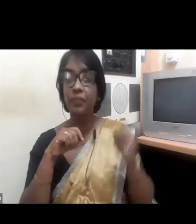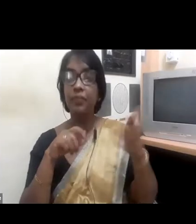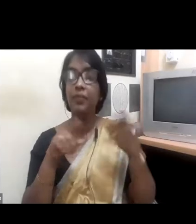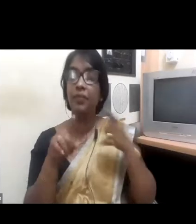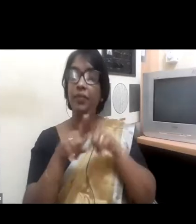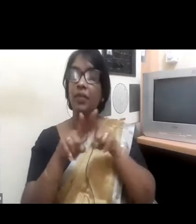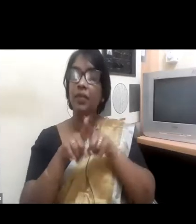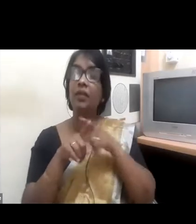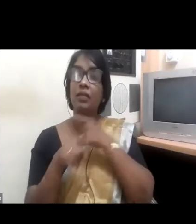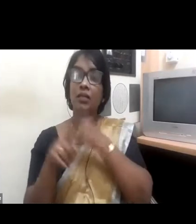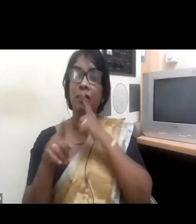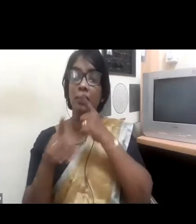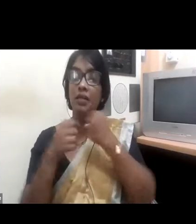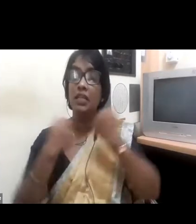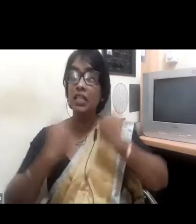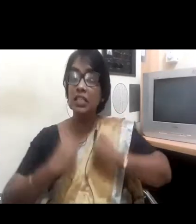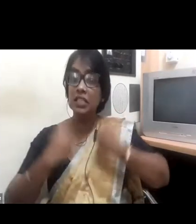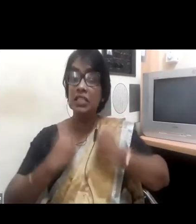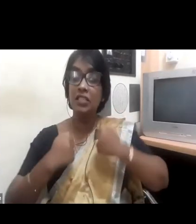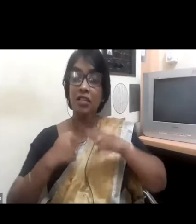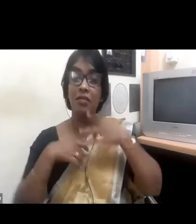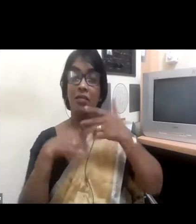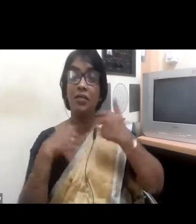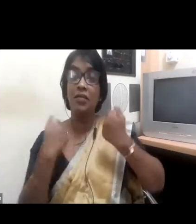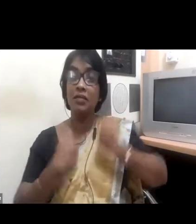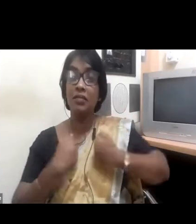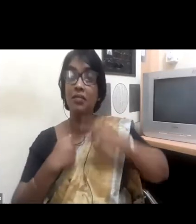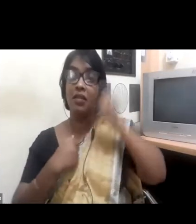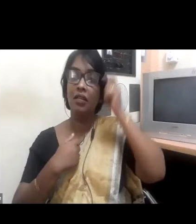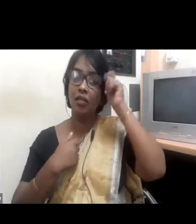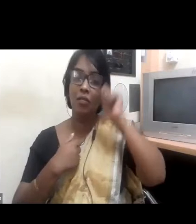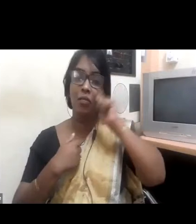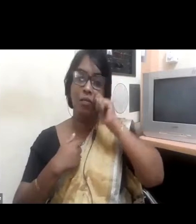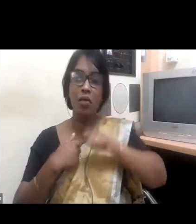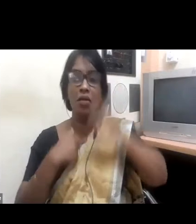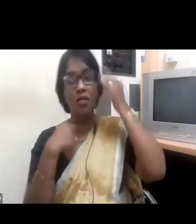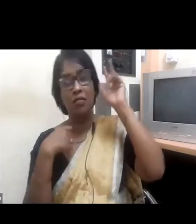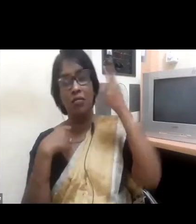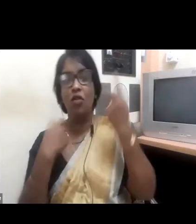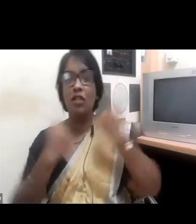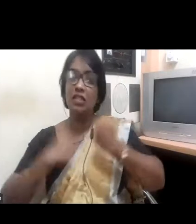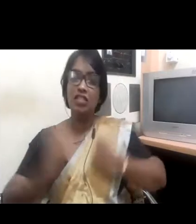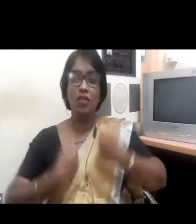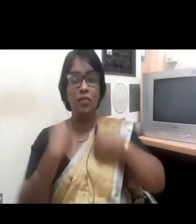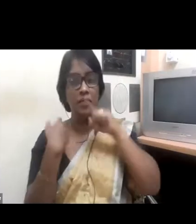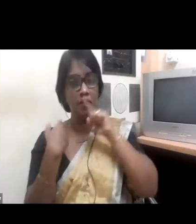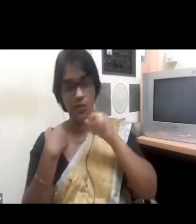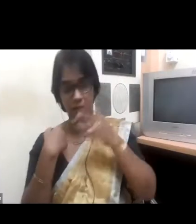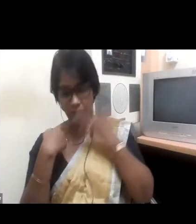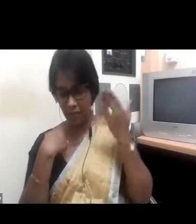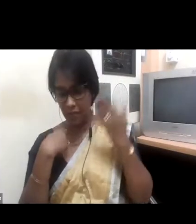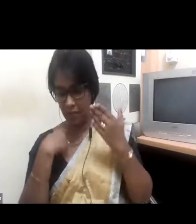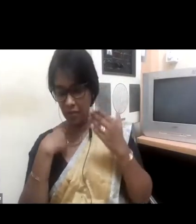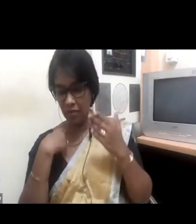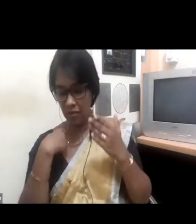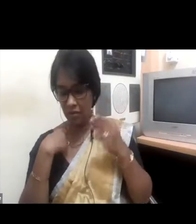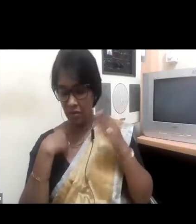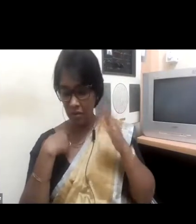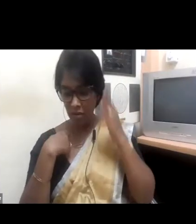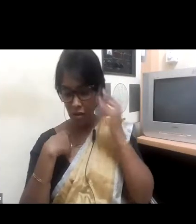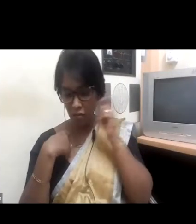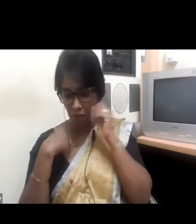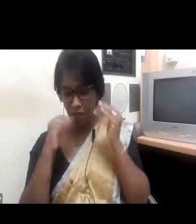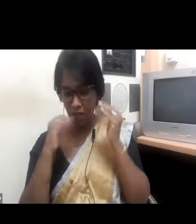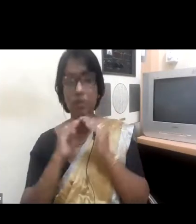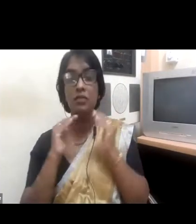I don't think we have a long way to go in achieving gender neutrality in many organizations, many industries including